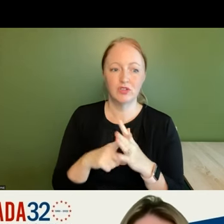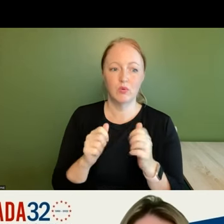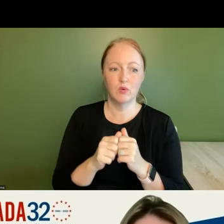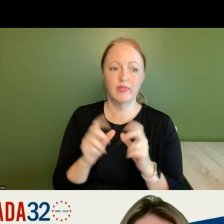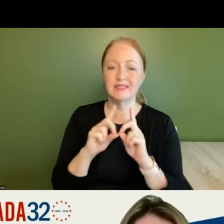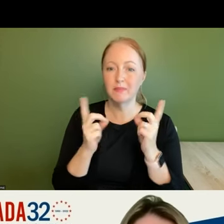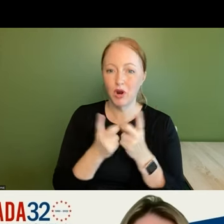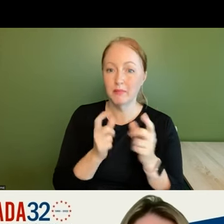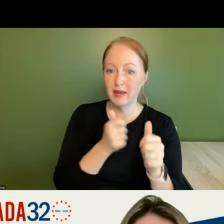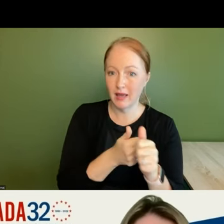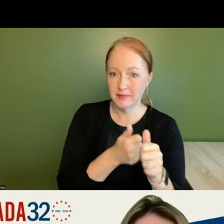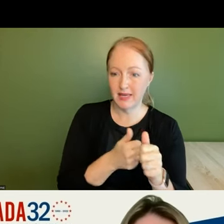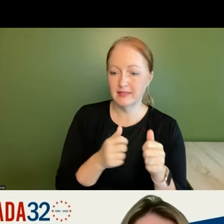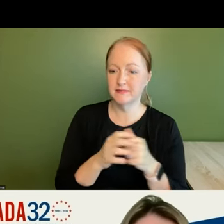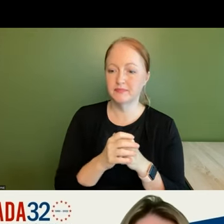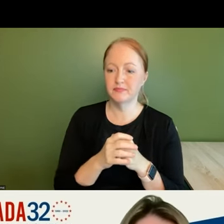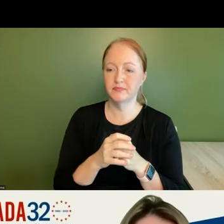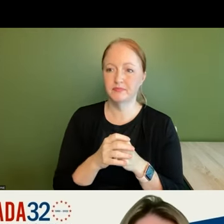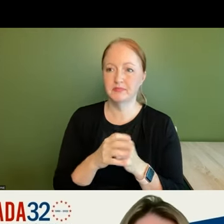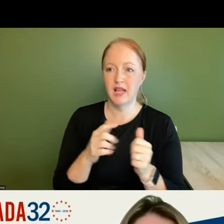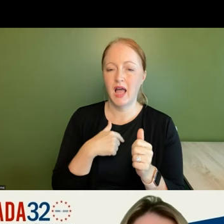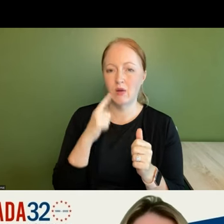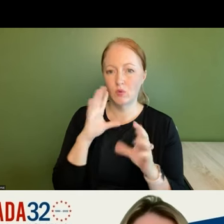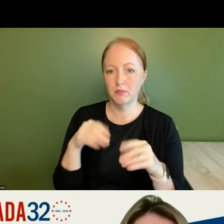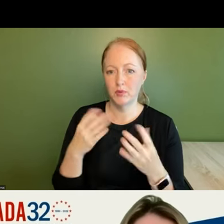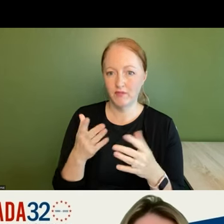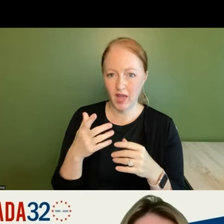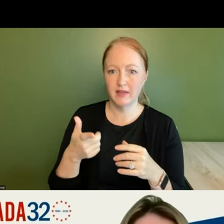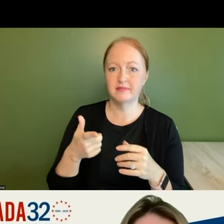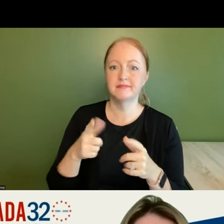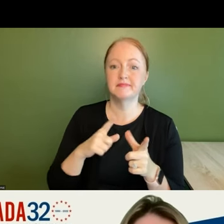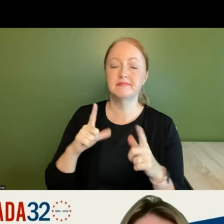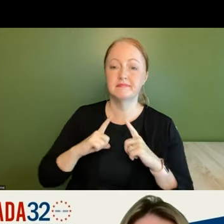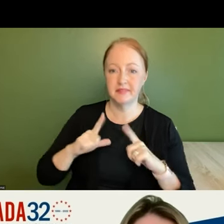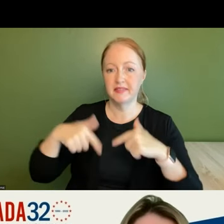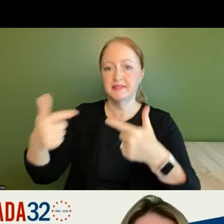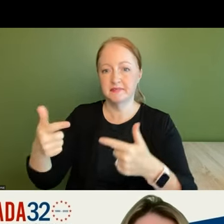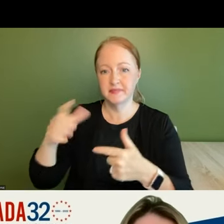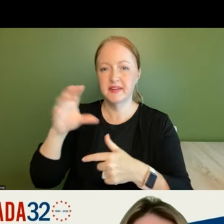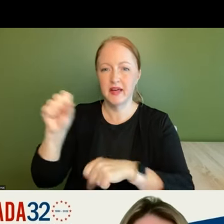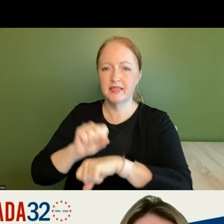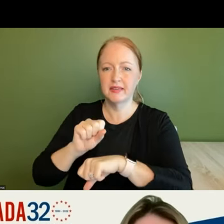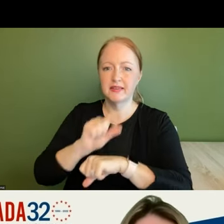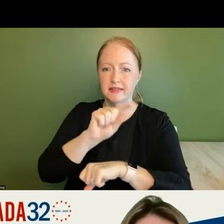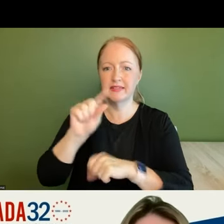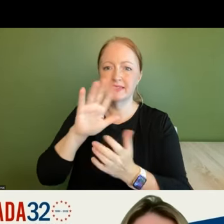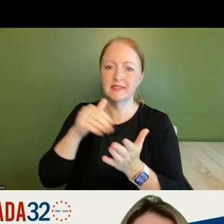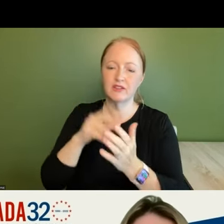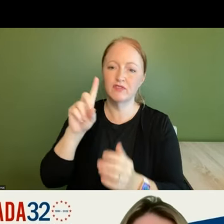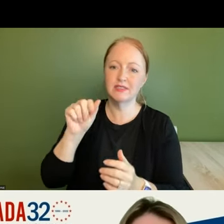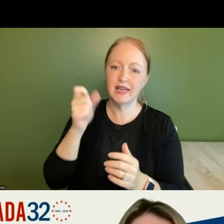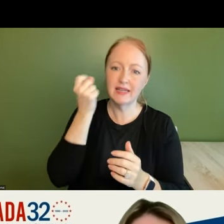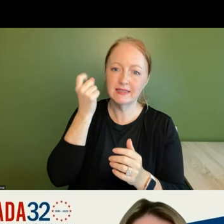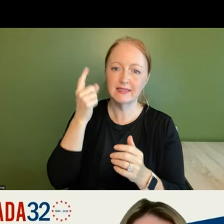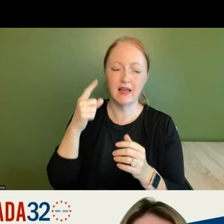department update um from that i will provide and then we're going to hear from our colleagues at the center for data insights